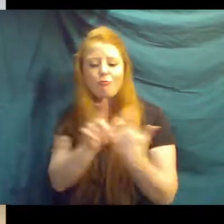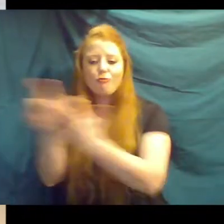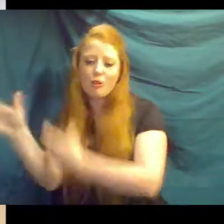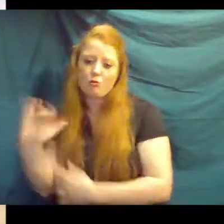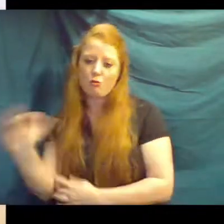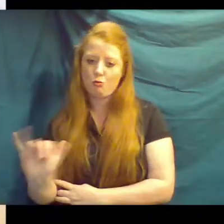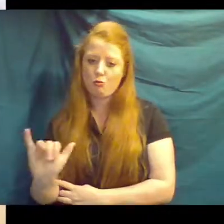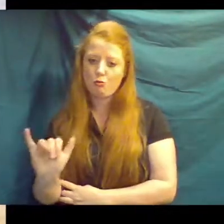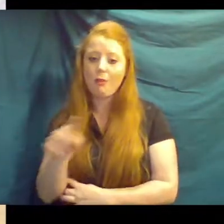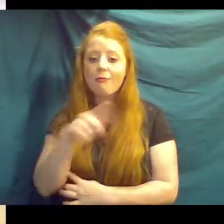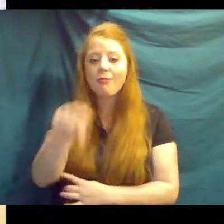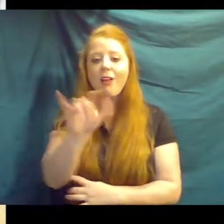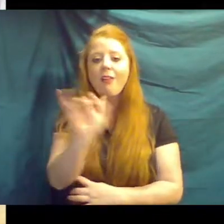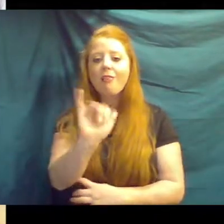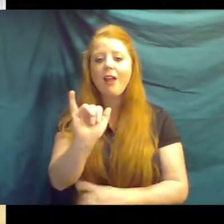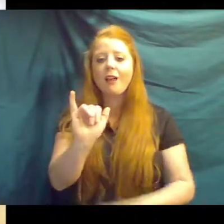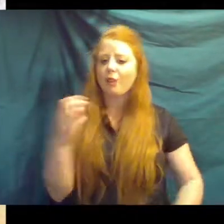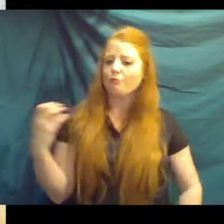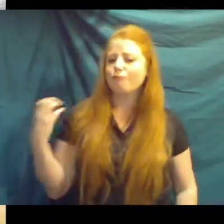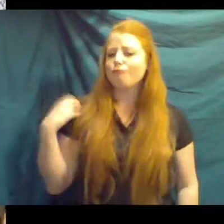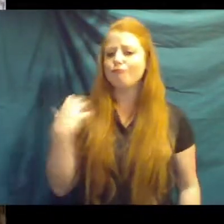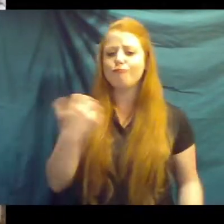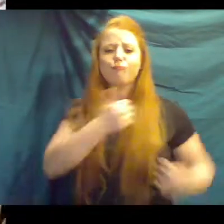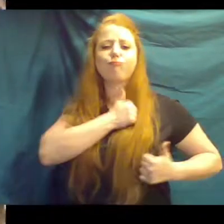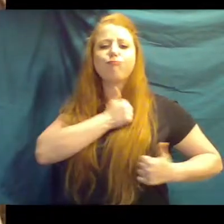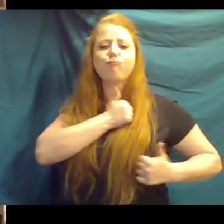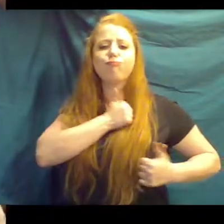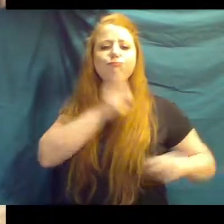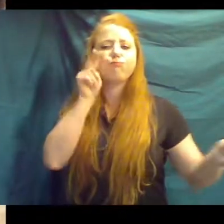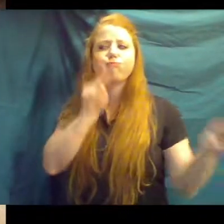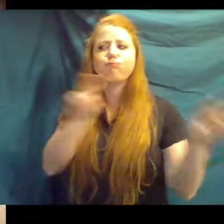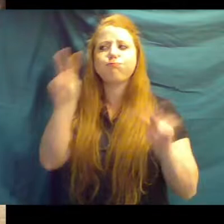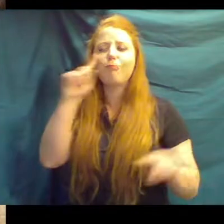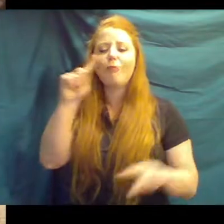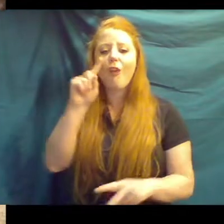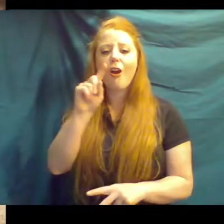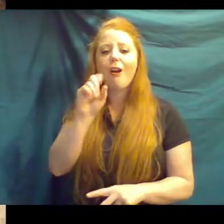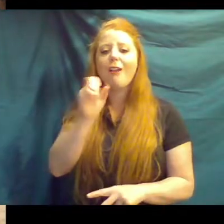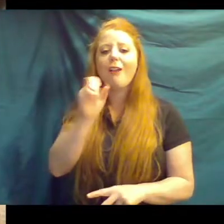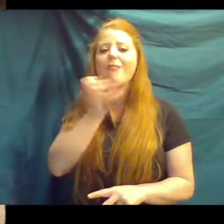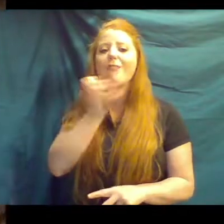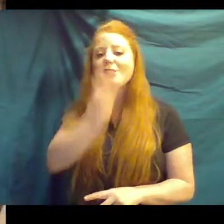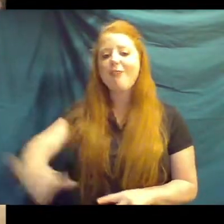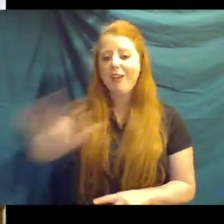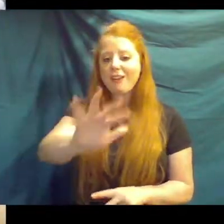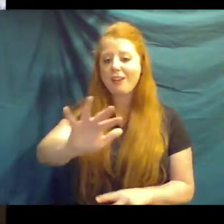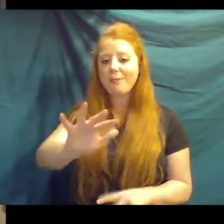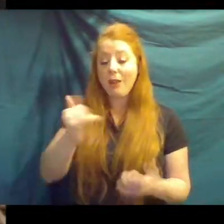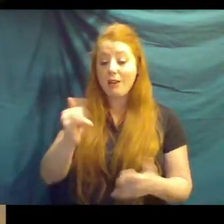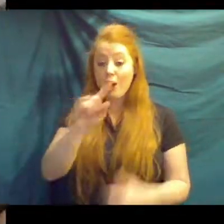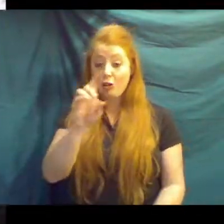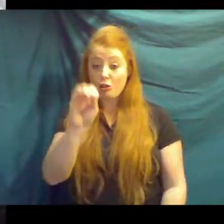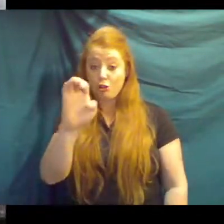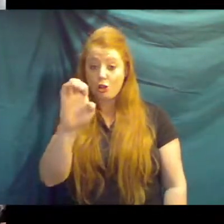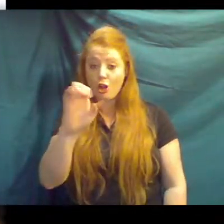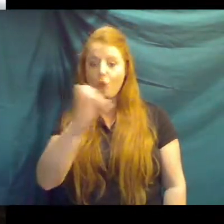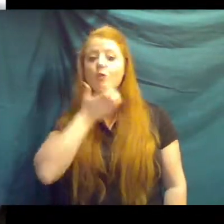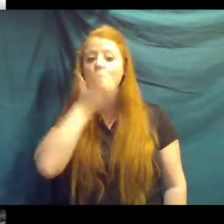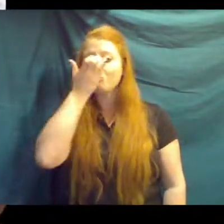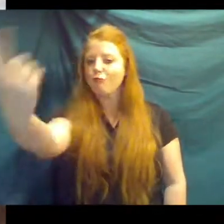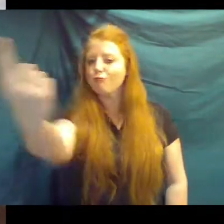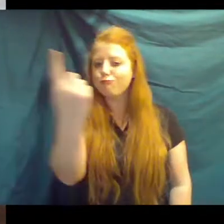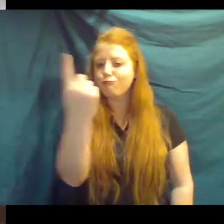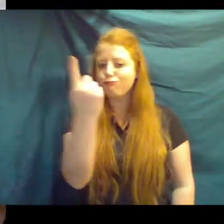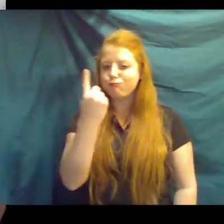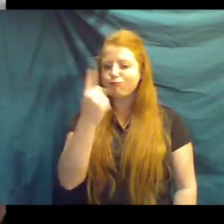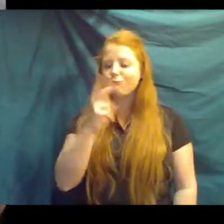are kind of like the sentinel of the savannah. Zoe is joining us now behind Amanda. She's our three